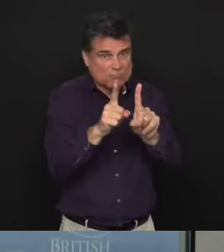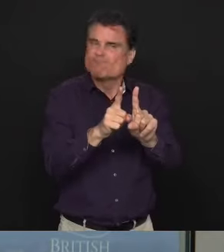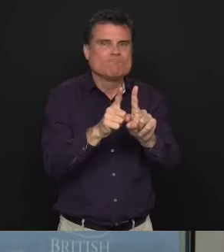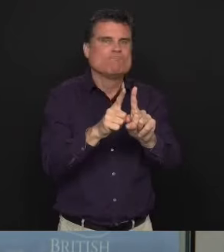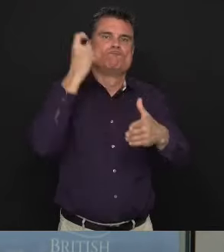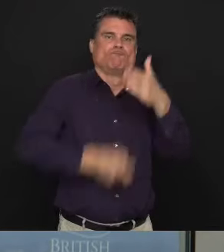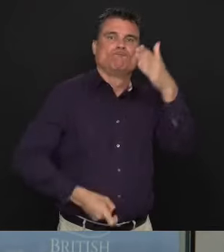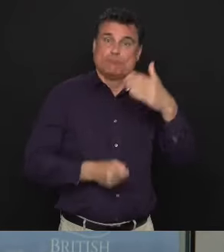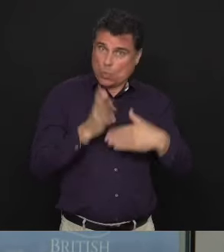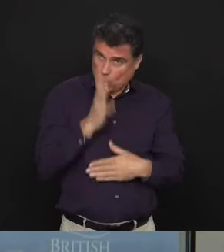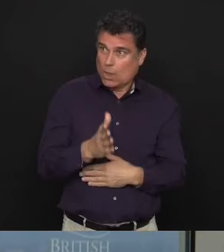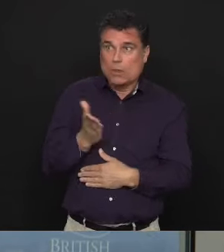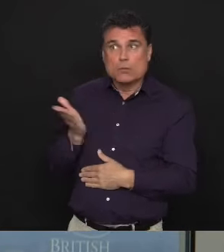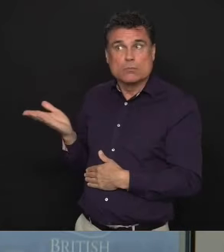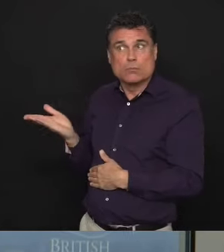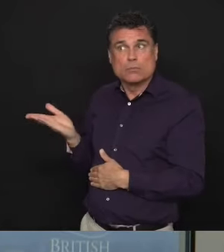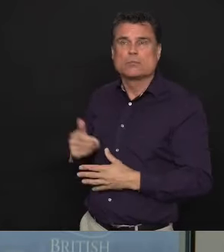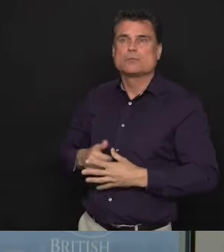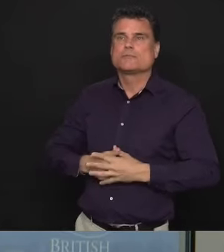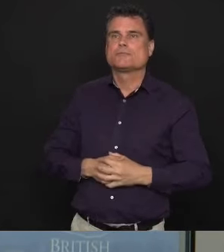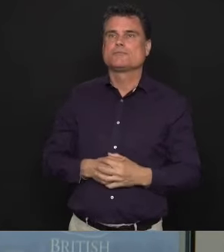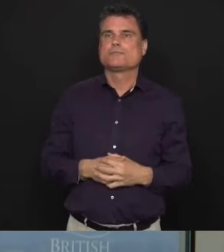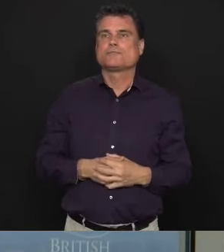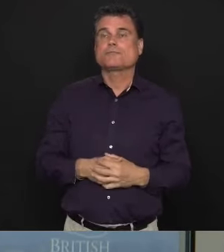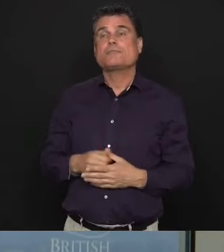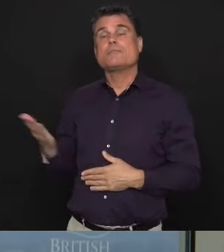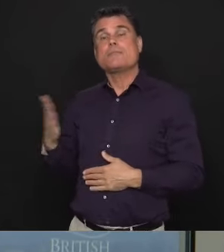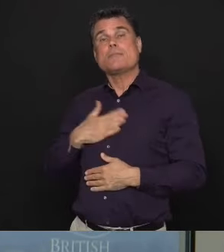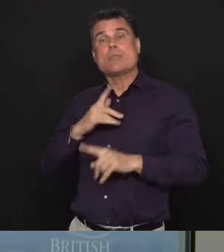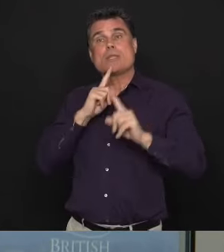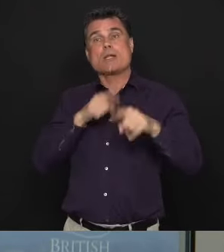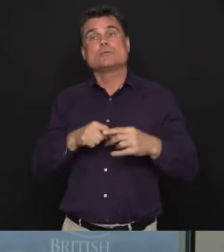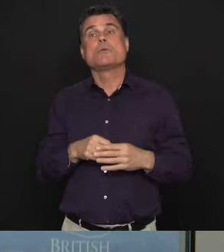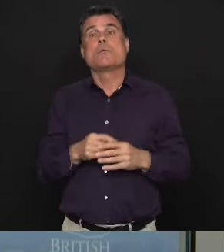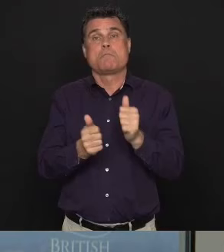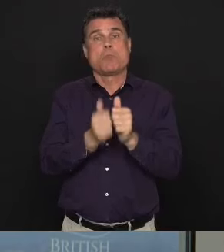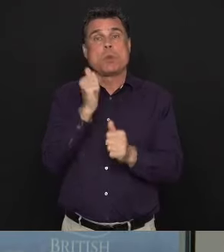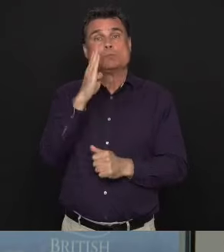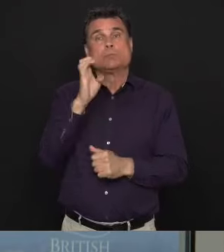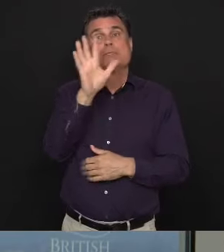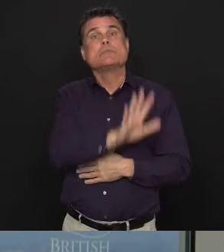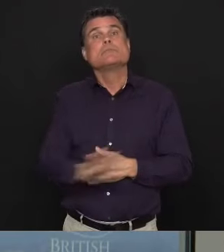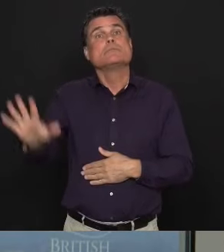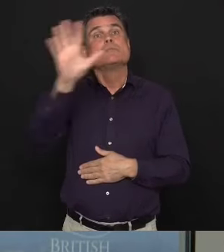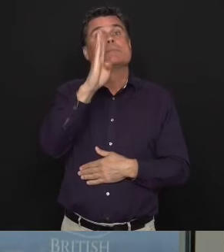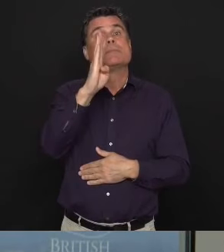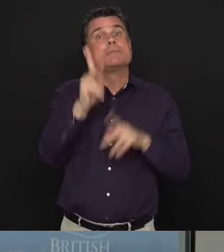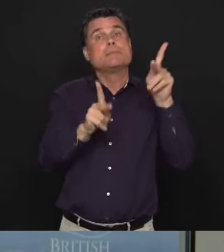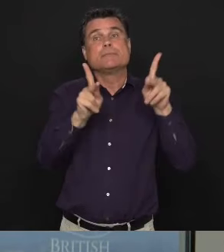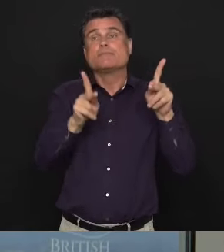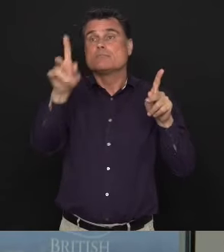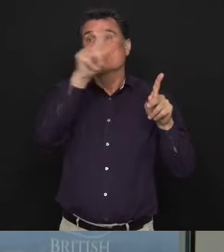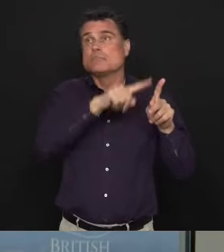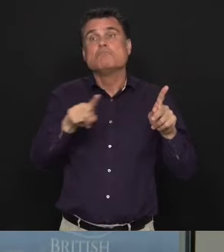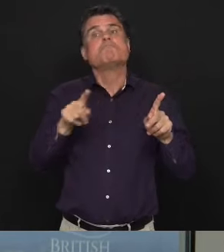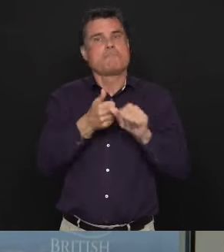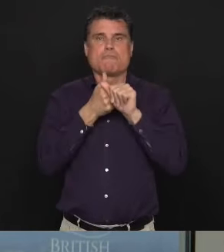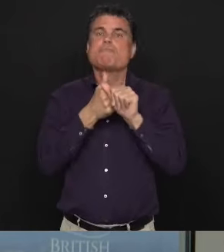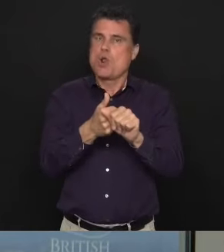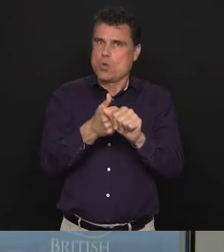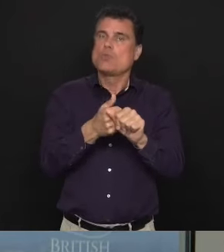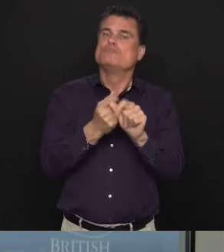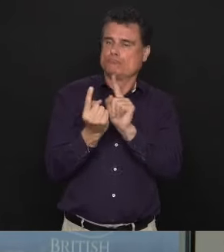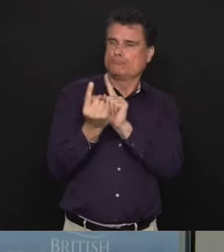that by and large most people in British Columbia are following the directions when it comes to social distancing. In many